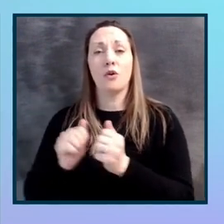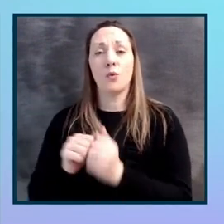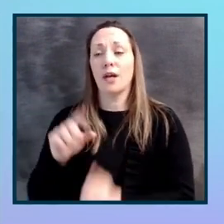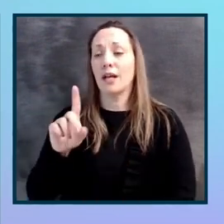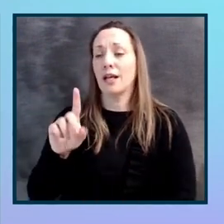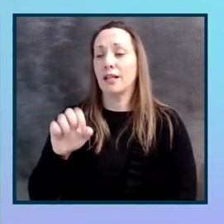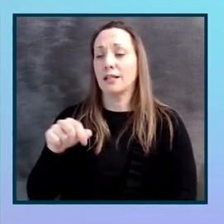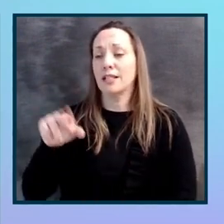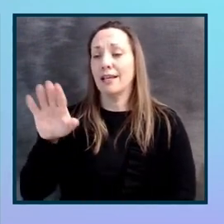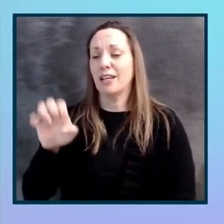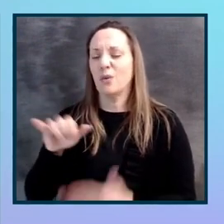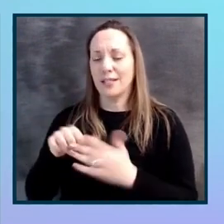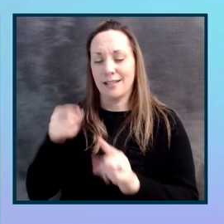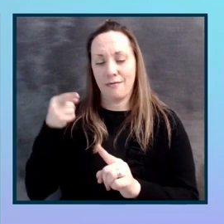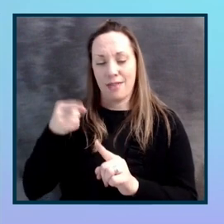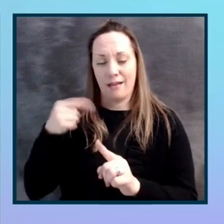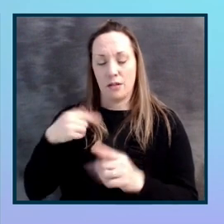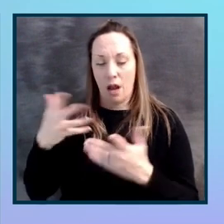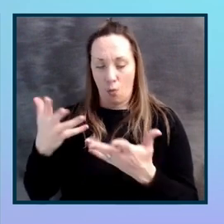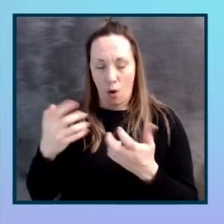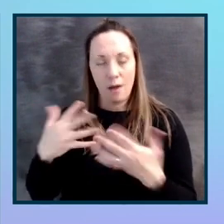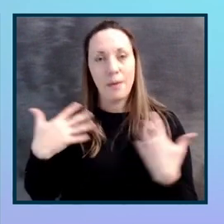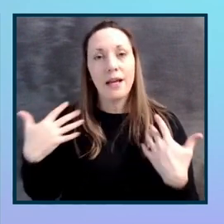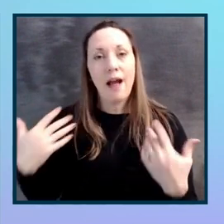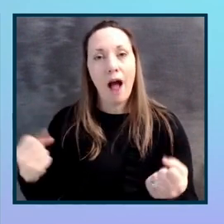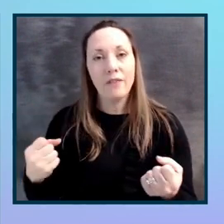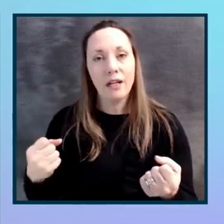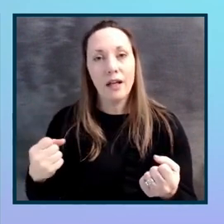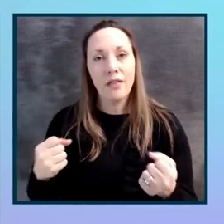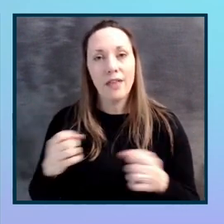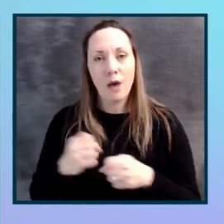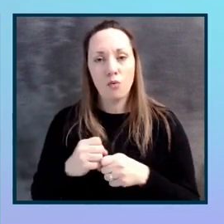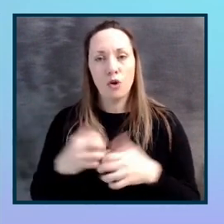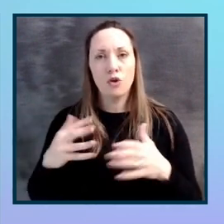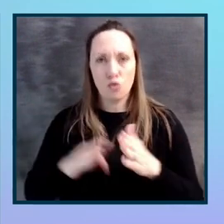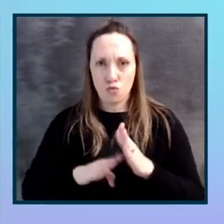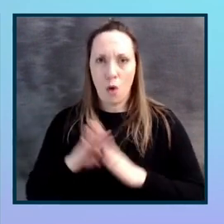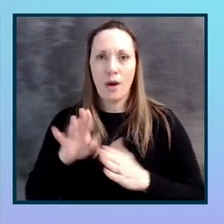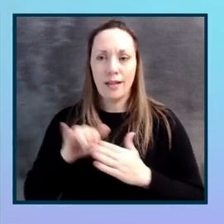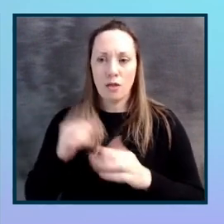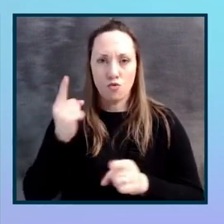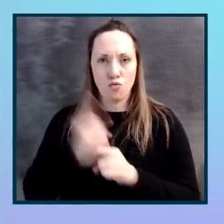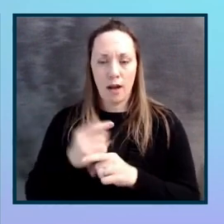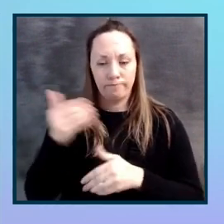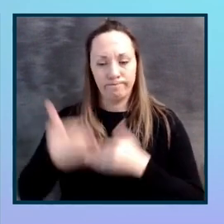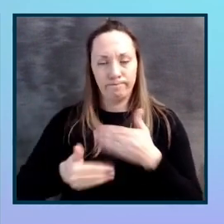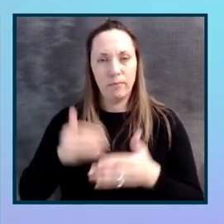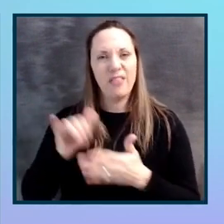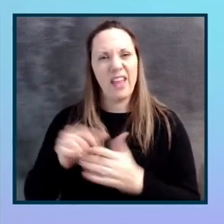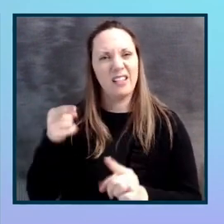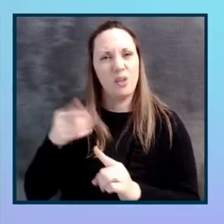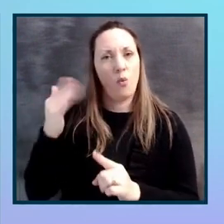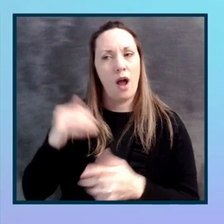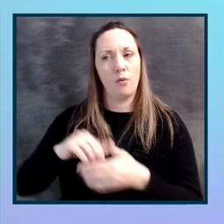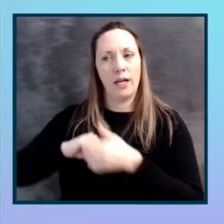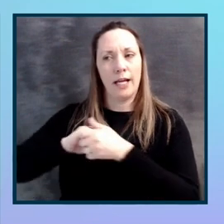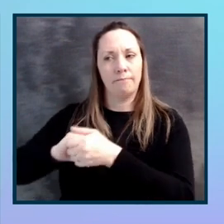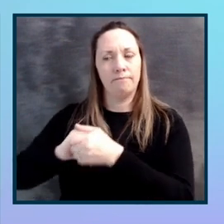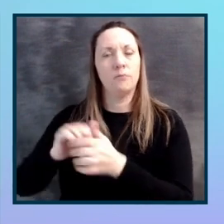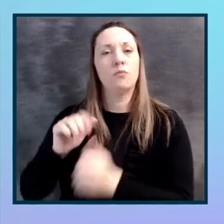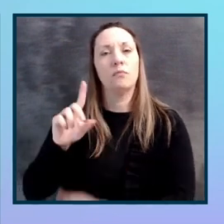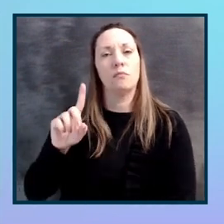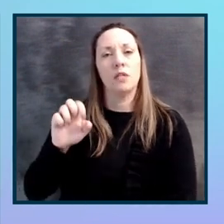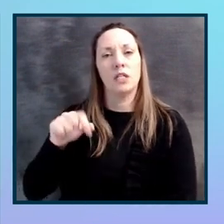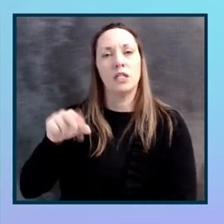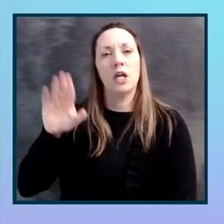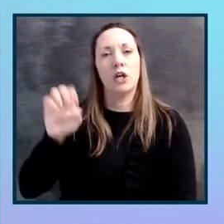I was like, I want to be really confident that we're growing that and that we're going in the right direction. So that's why we chose to partner more solidly with DQ and